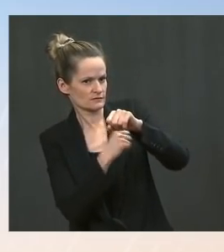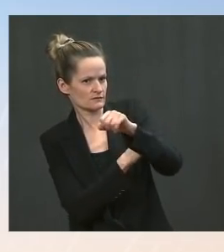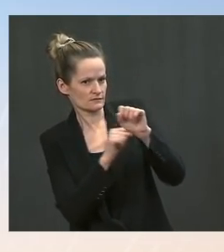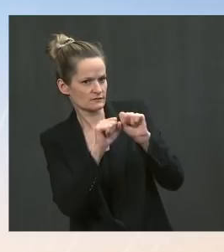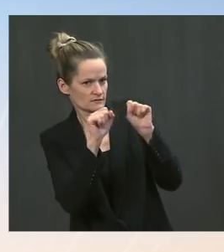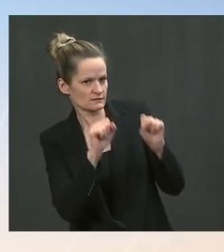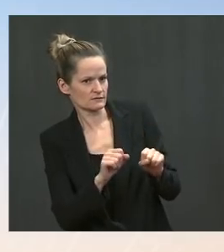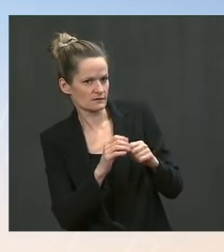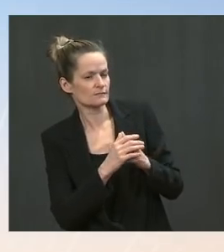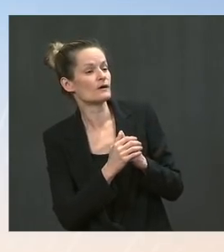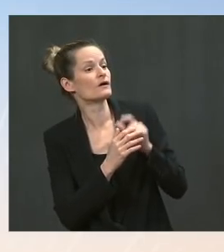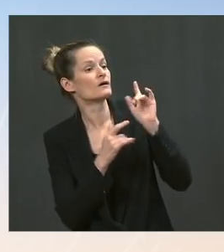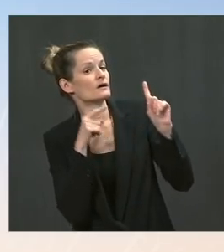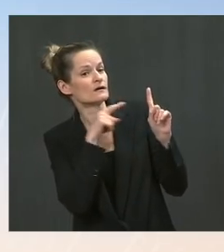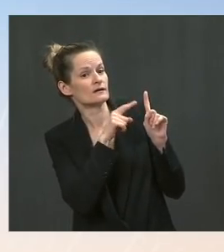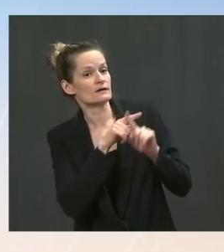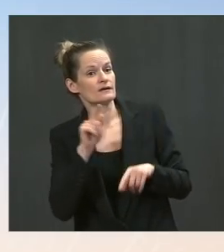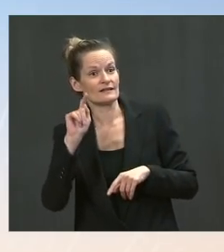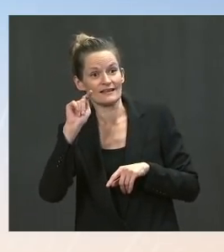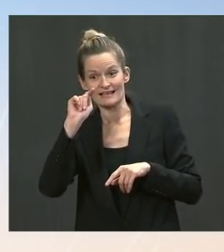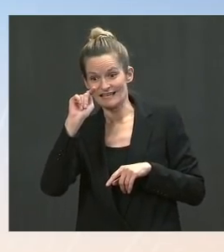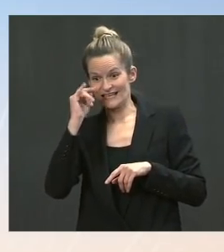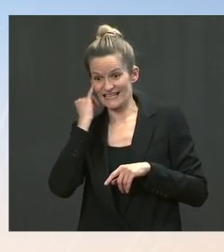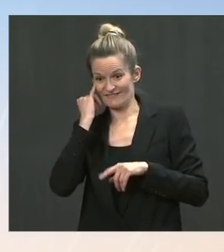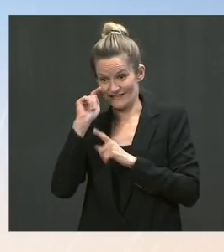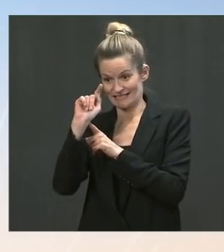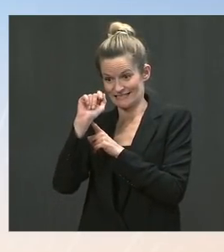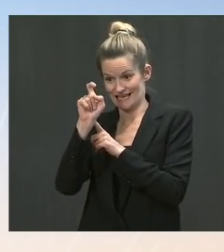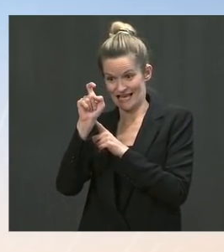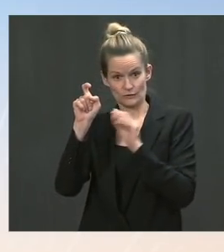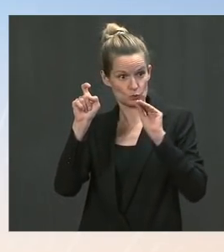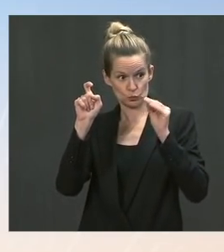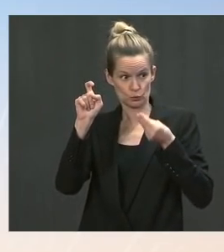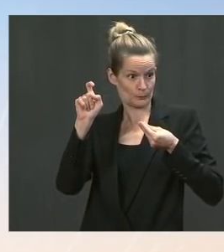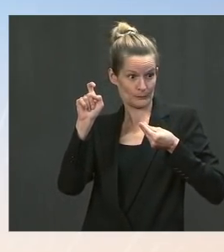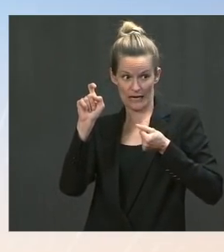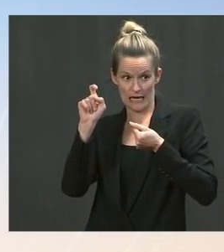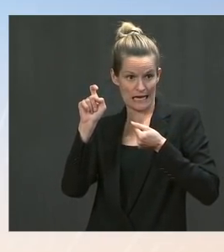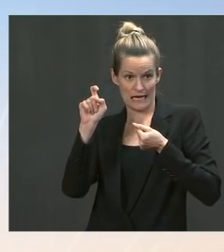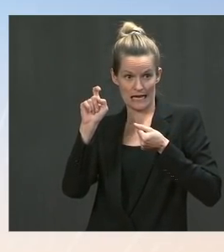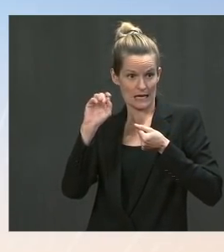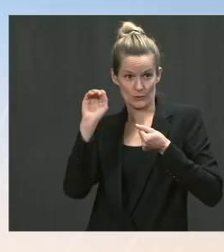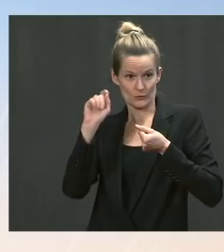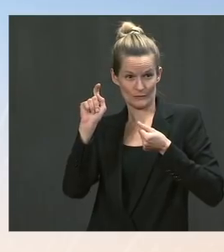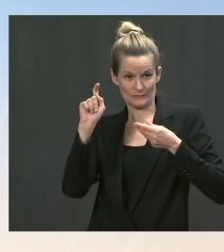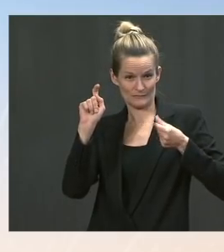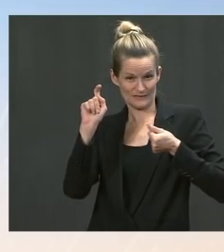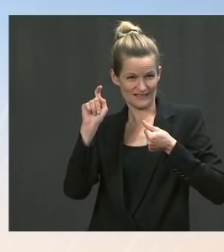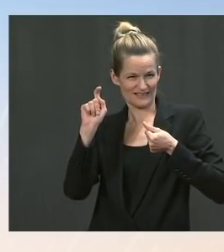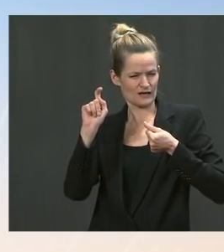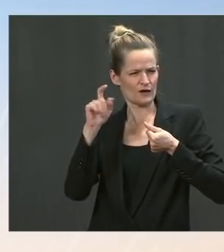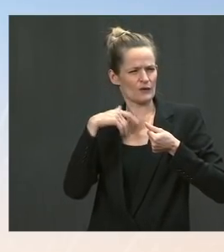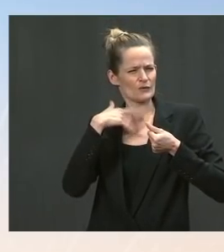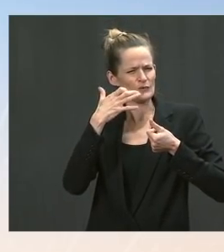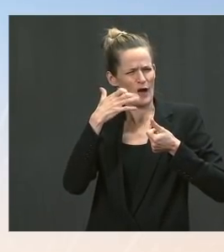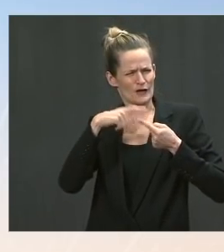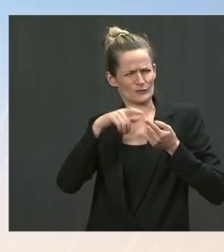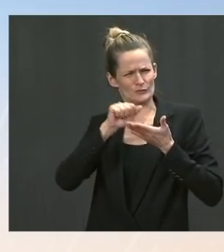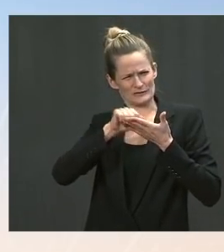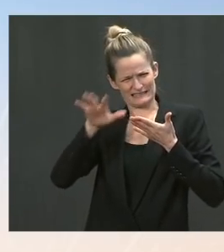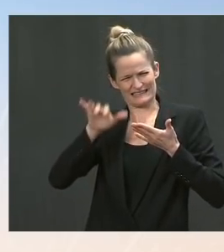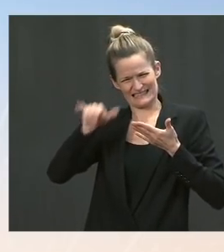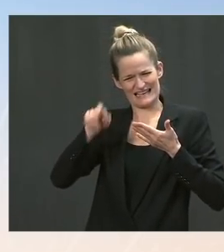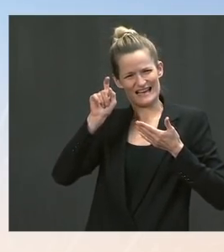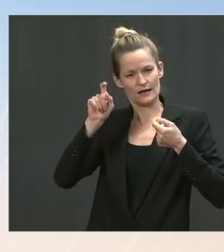cryptocurrency market. And we feel that the compromise sponsored by Senators Warner, Portman, and Sinema is a good option moving